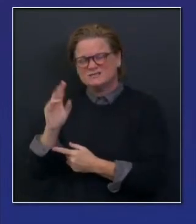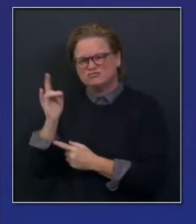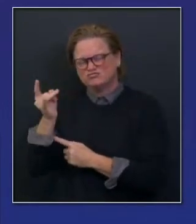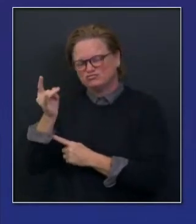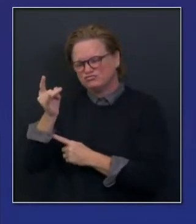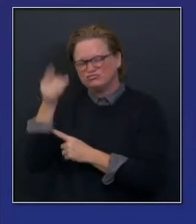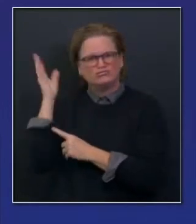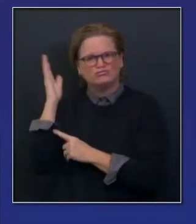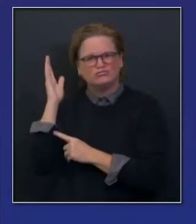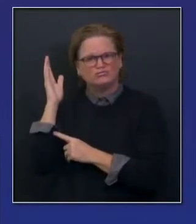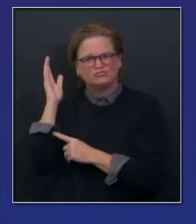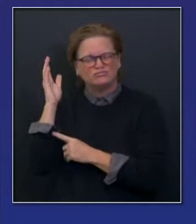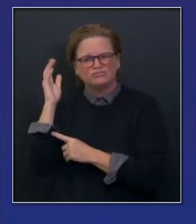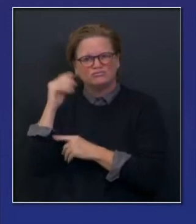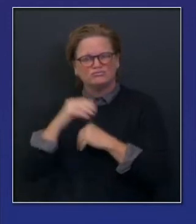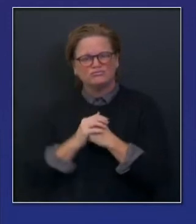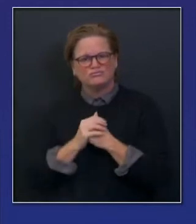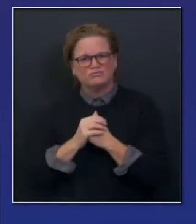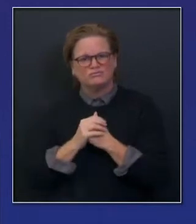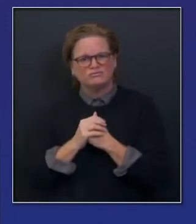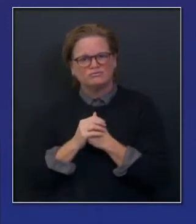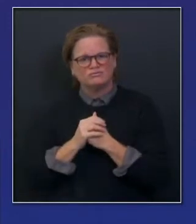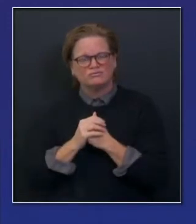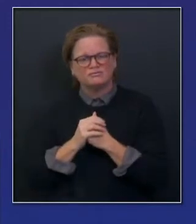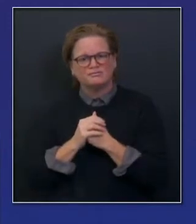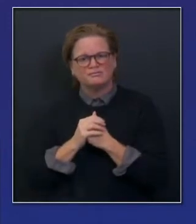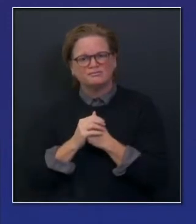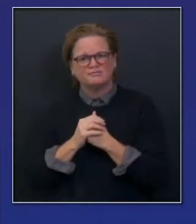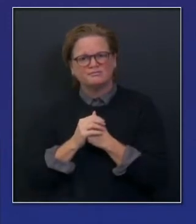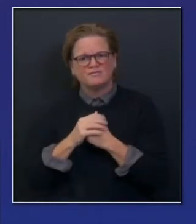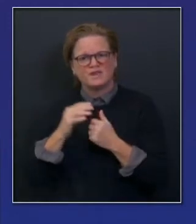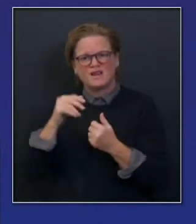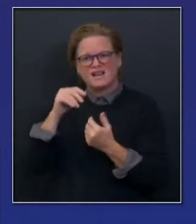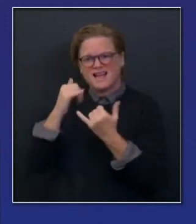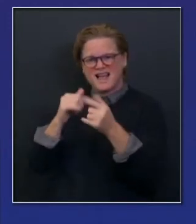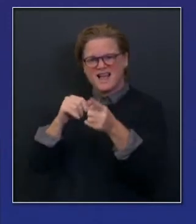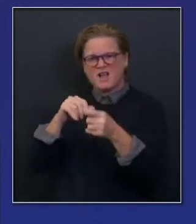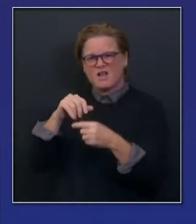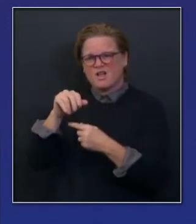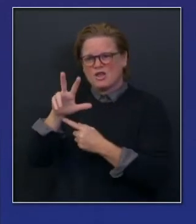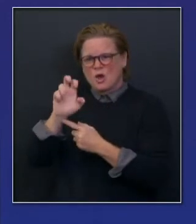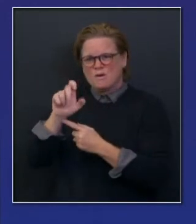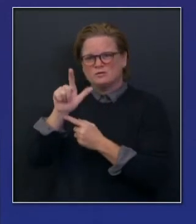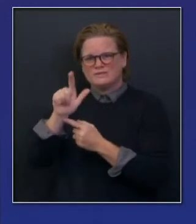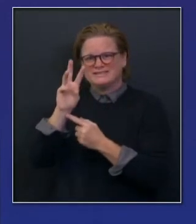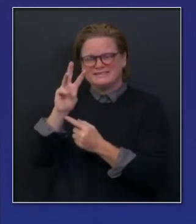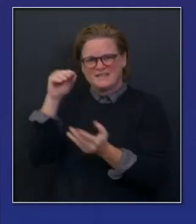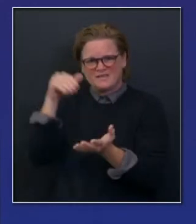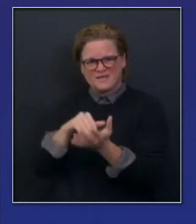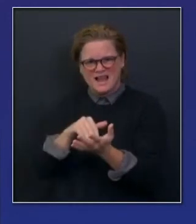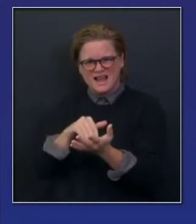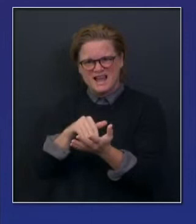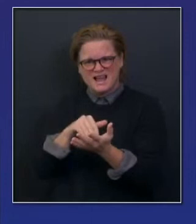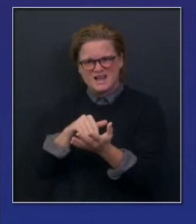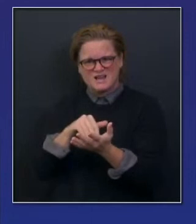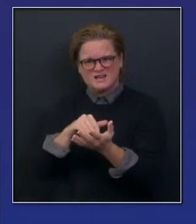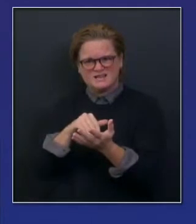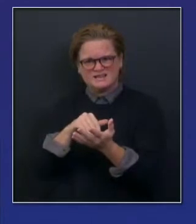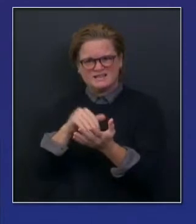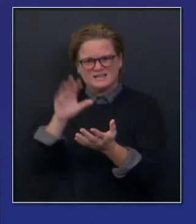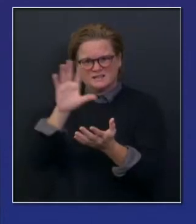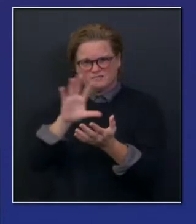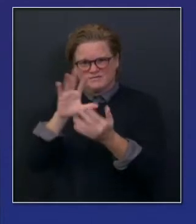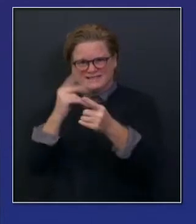,326 new cases we reported yesterday, roughly equivalent to the seven-day average. If you take a look here at the